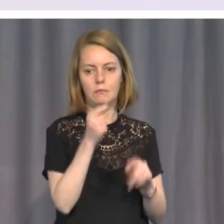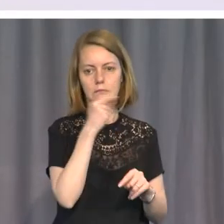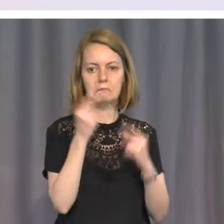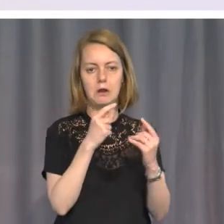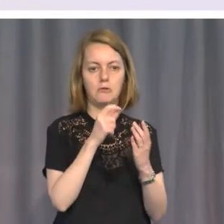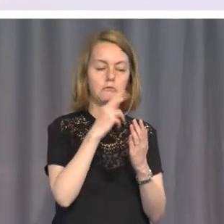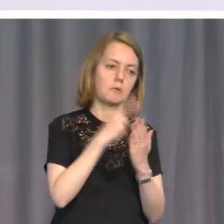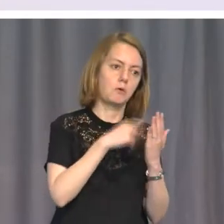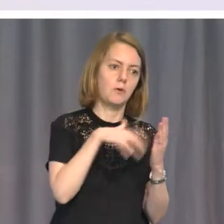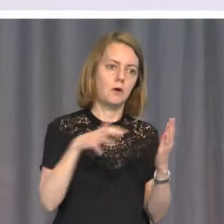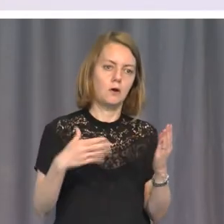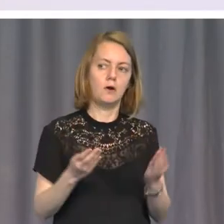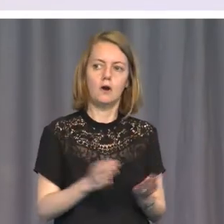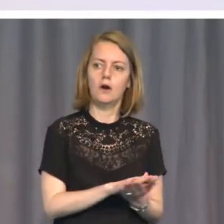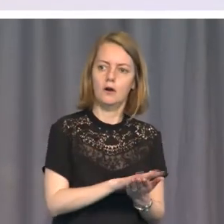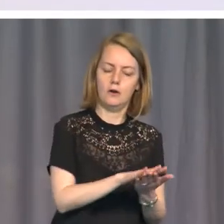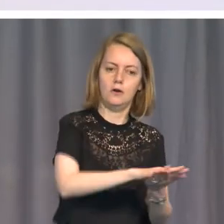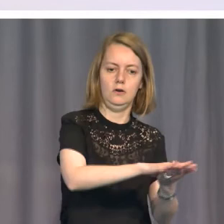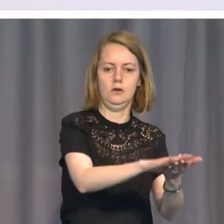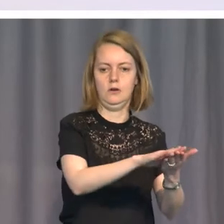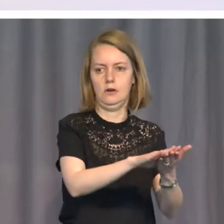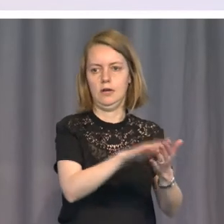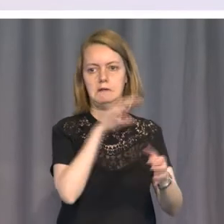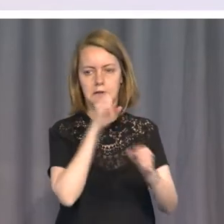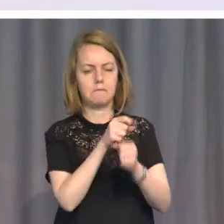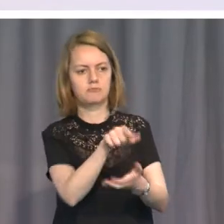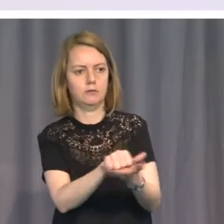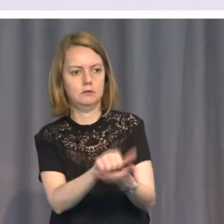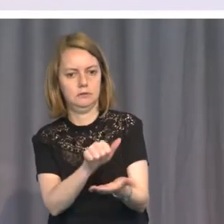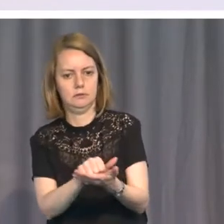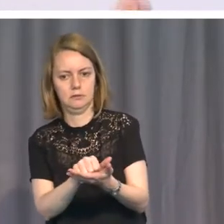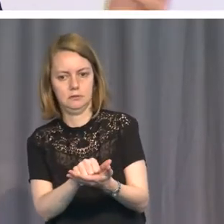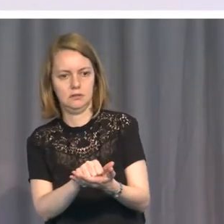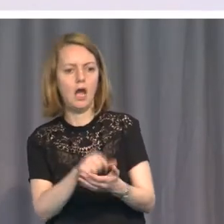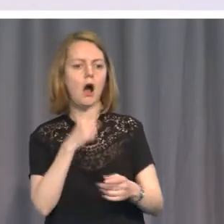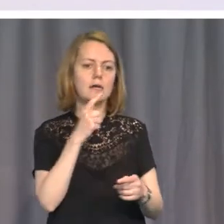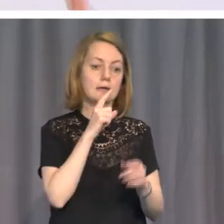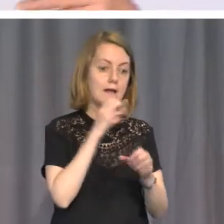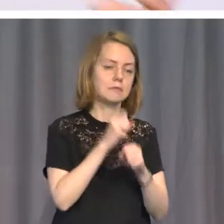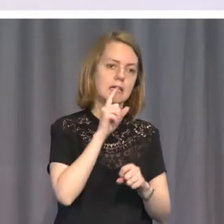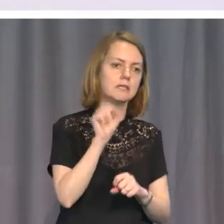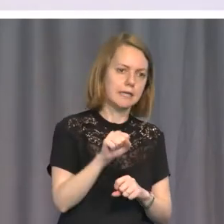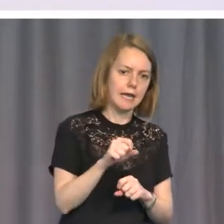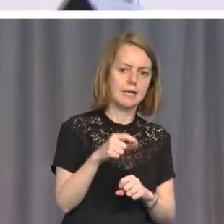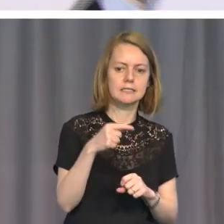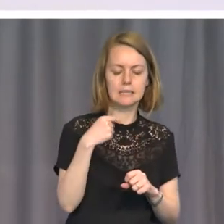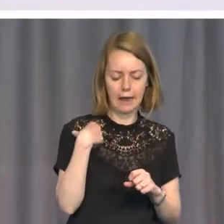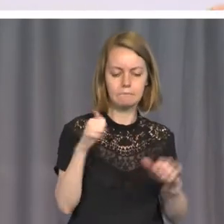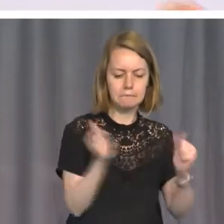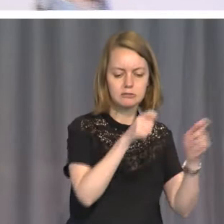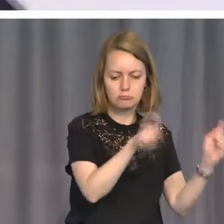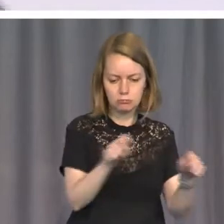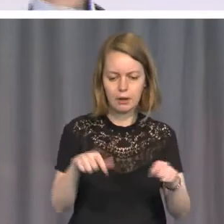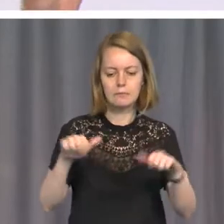report that supported the government's propaganda. Oh, they admitted, yes, the mass rape, the mass